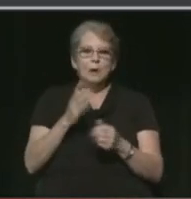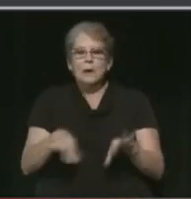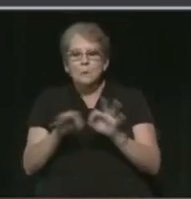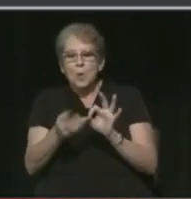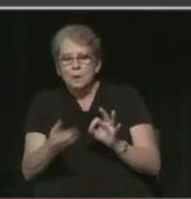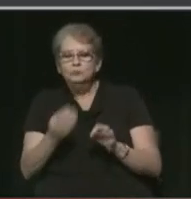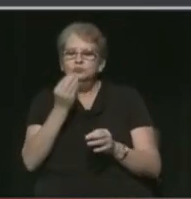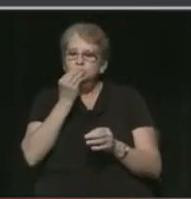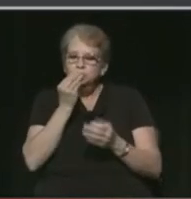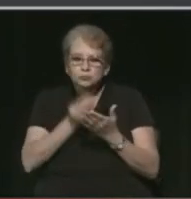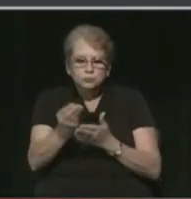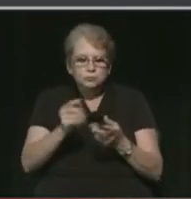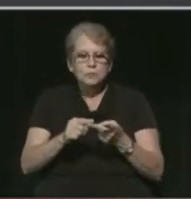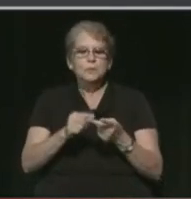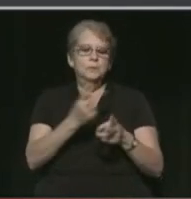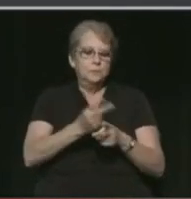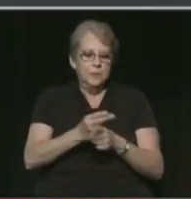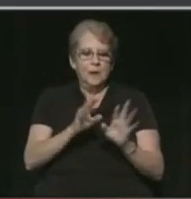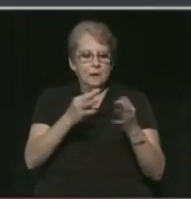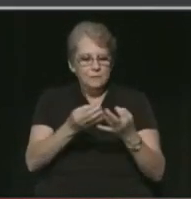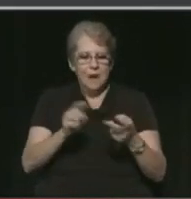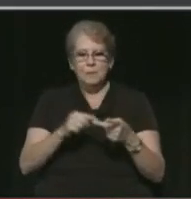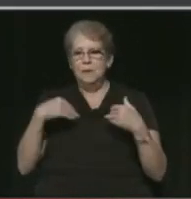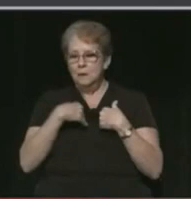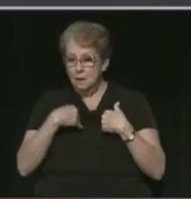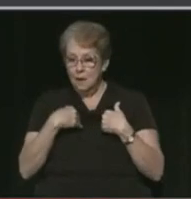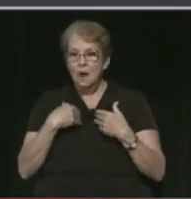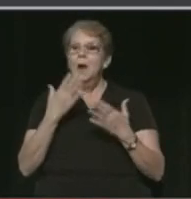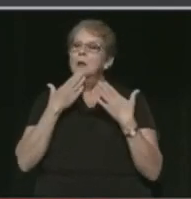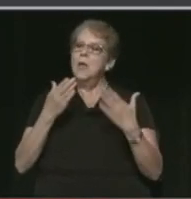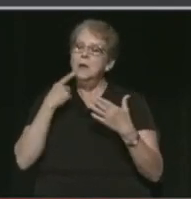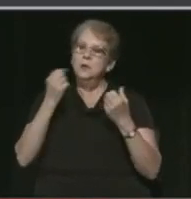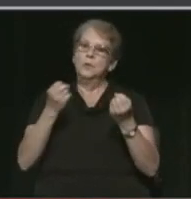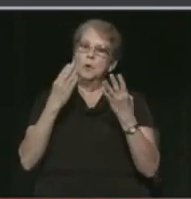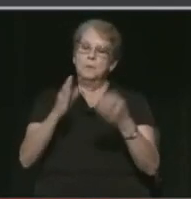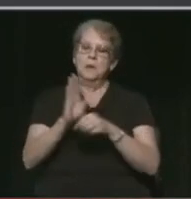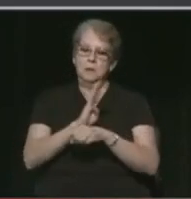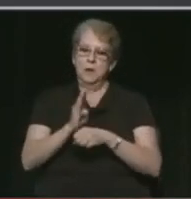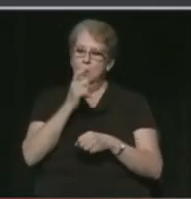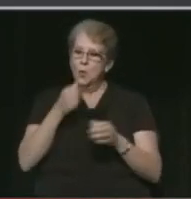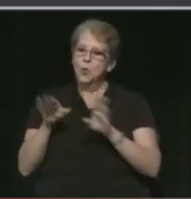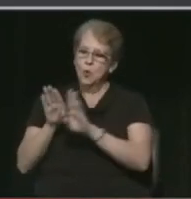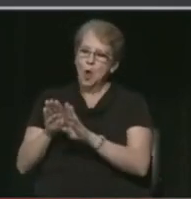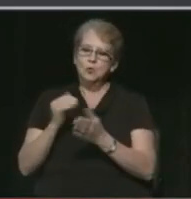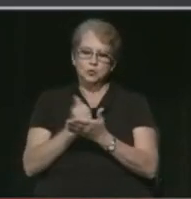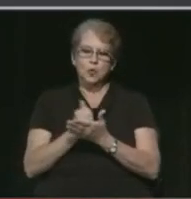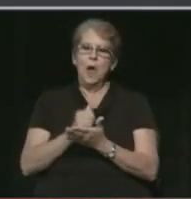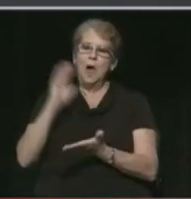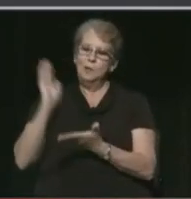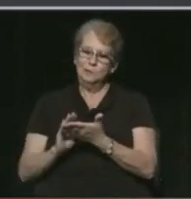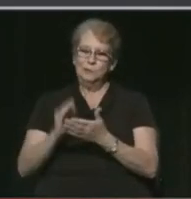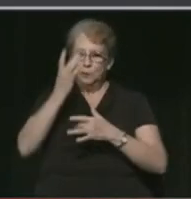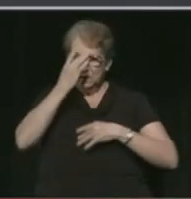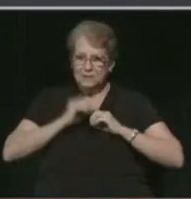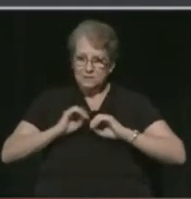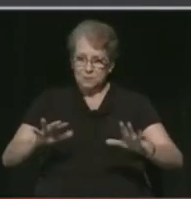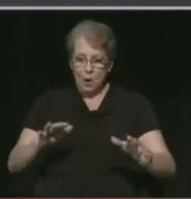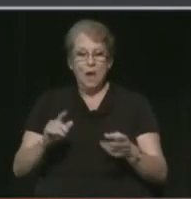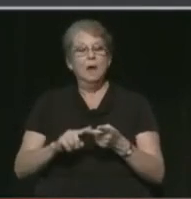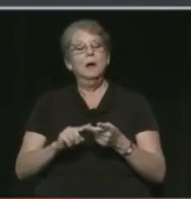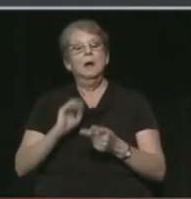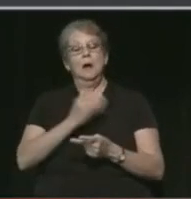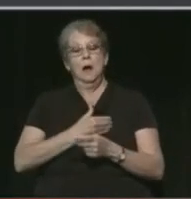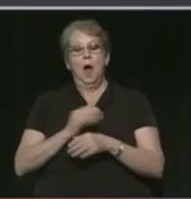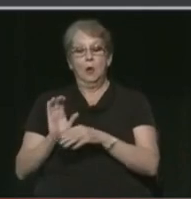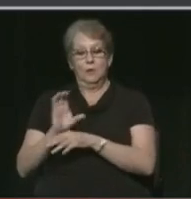food, taking care of family and pets, and so on. Thank you to the many businesses that have closed to help prevent the spread of the virus. Our